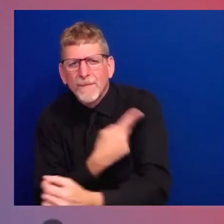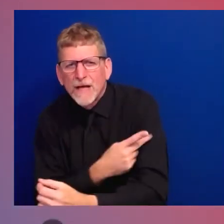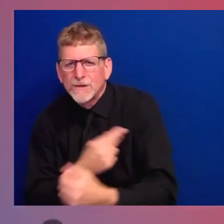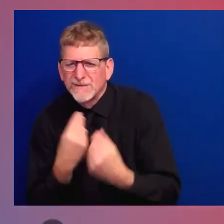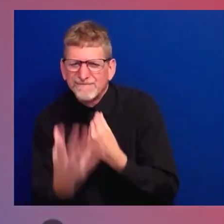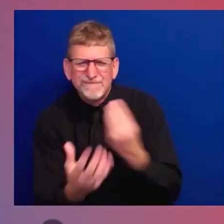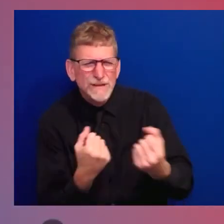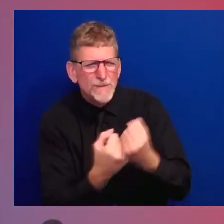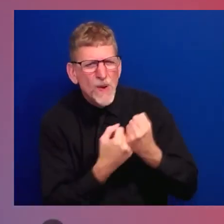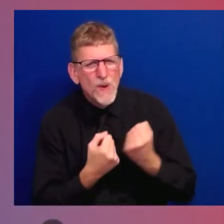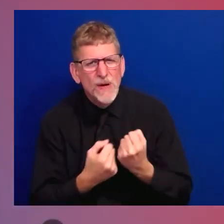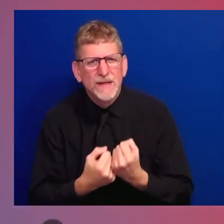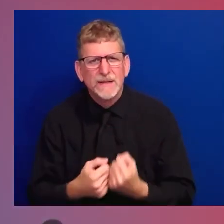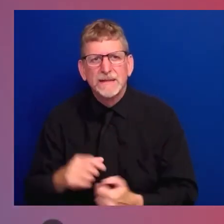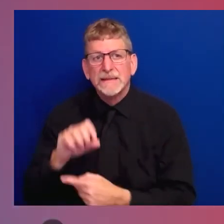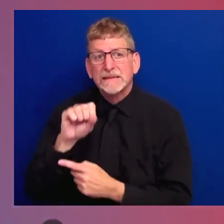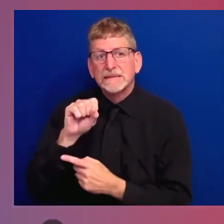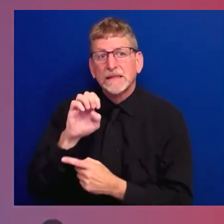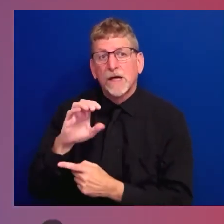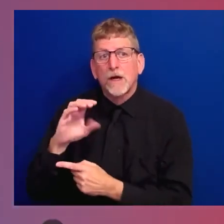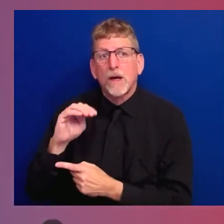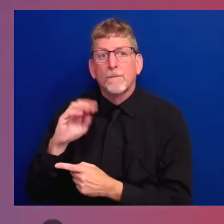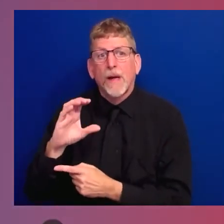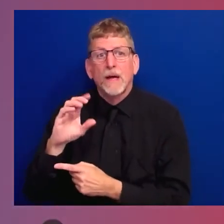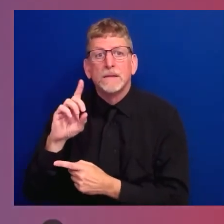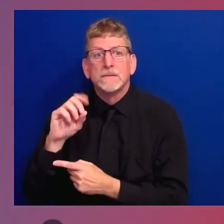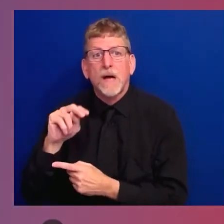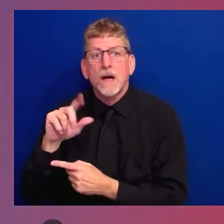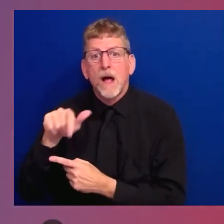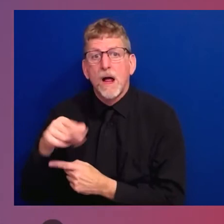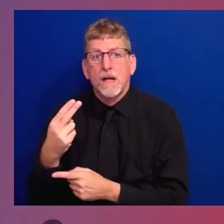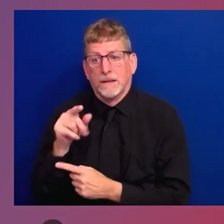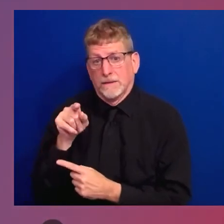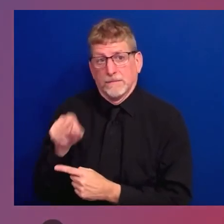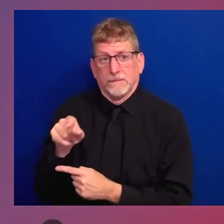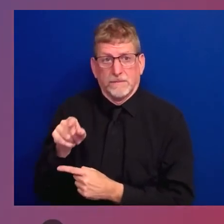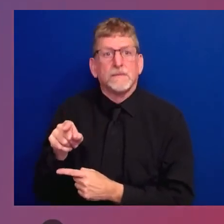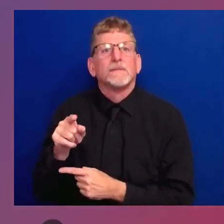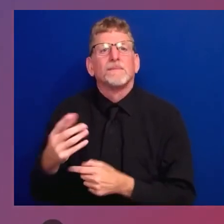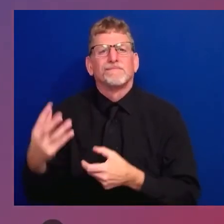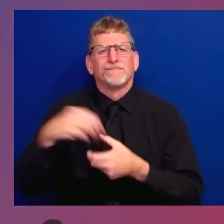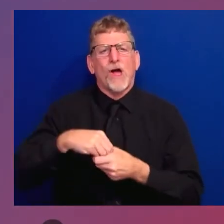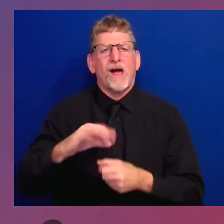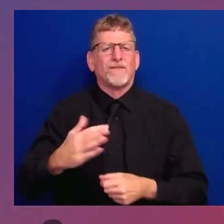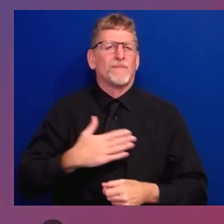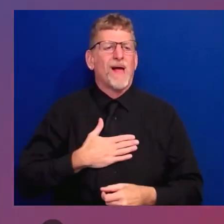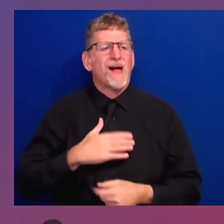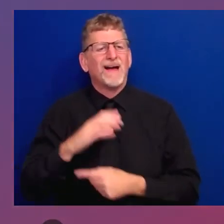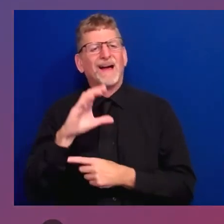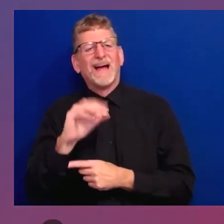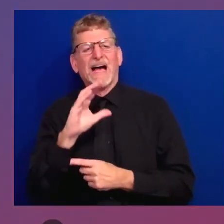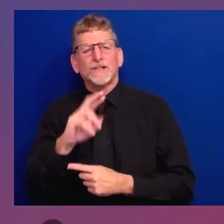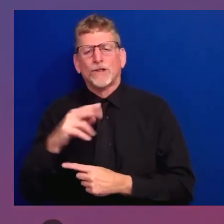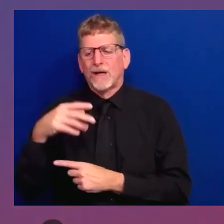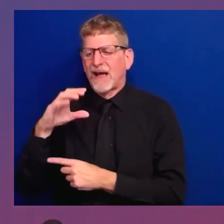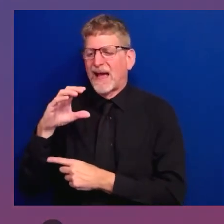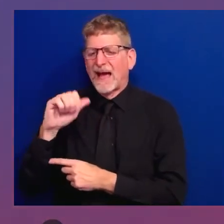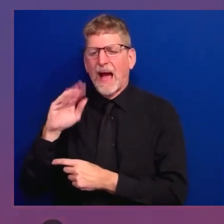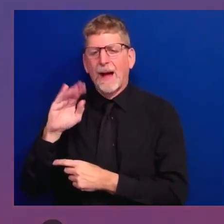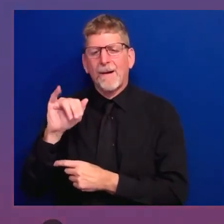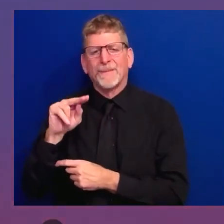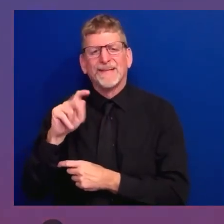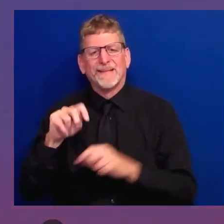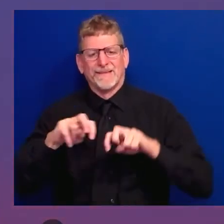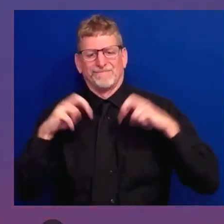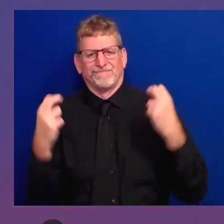Veterans Affairs is an essential part of our whole-of-government initiative, because we're going to invest billions of dollars solving